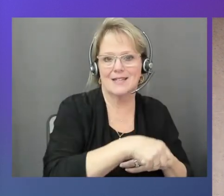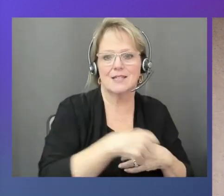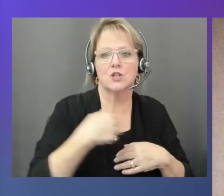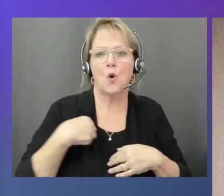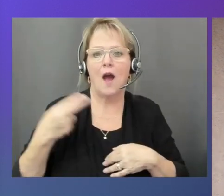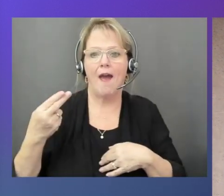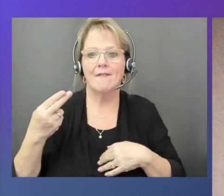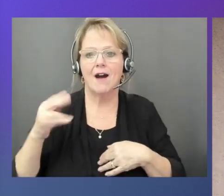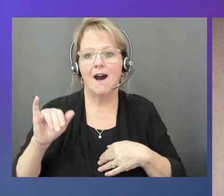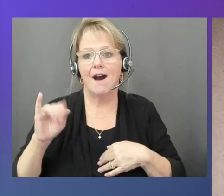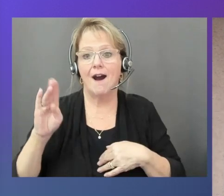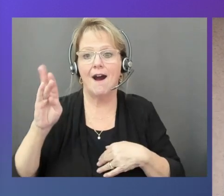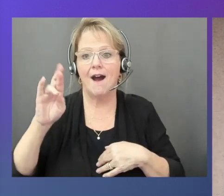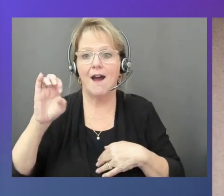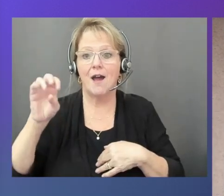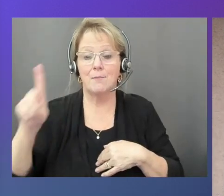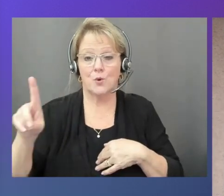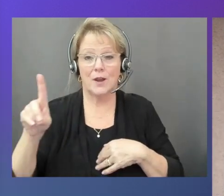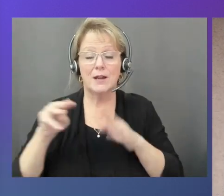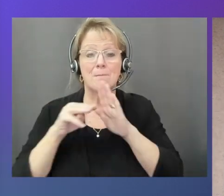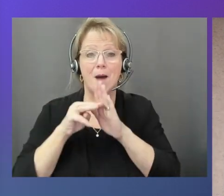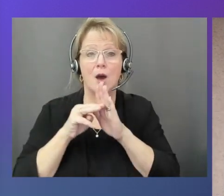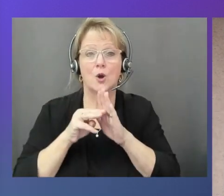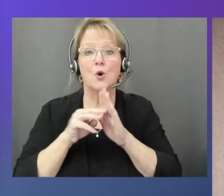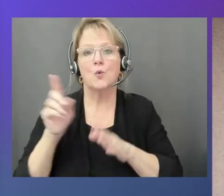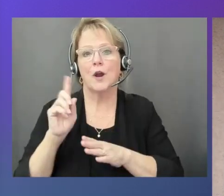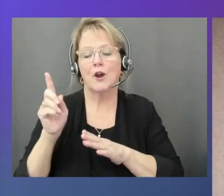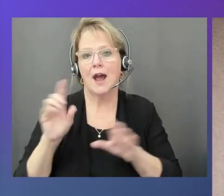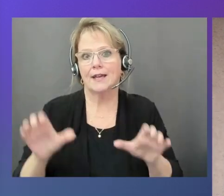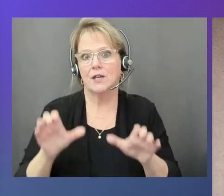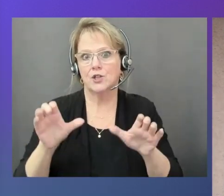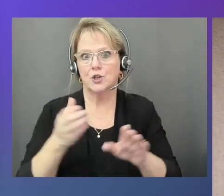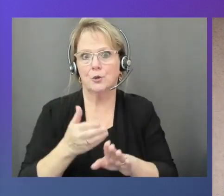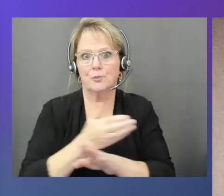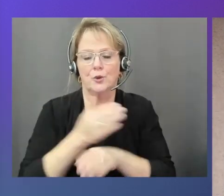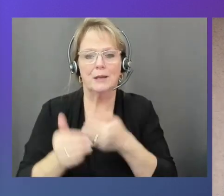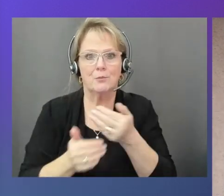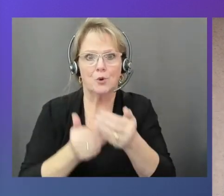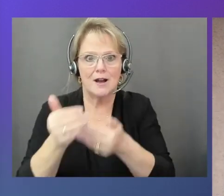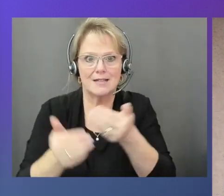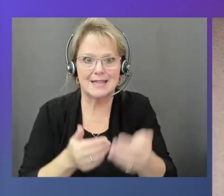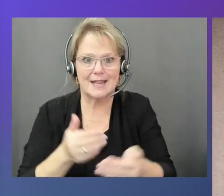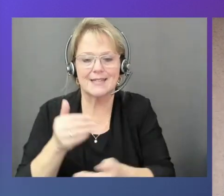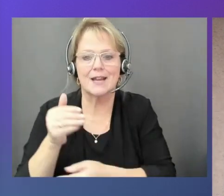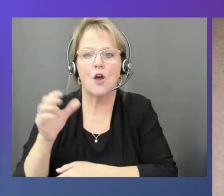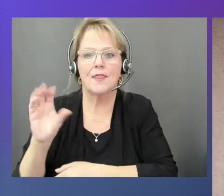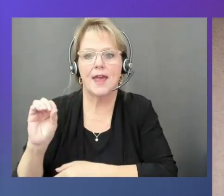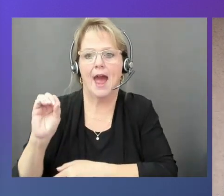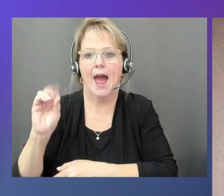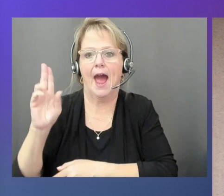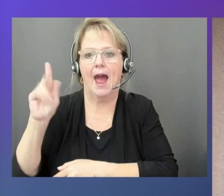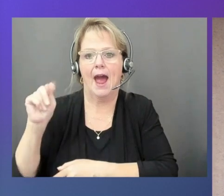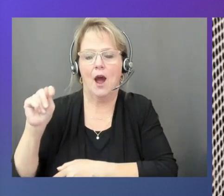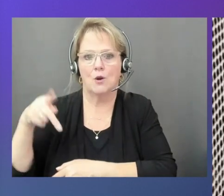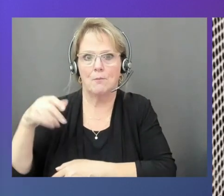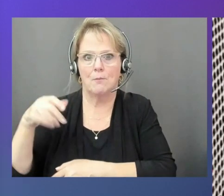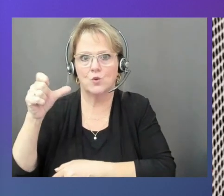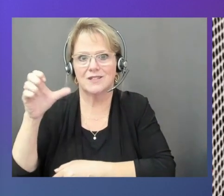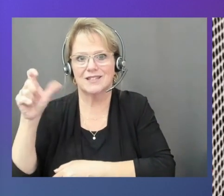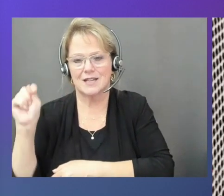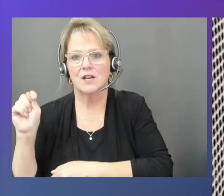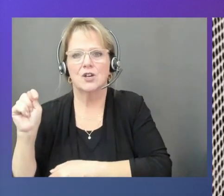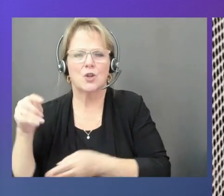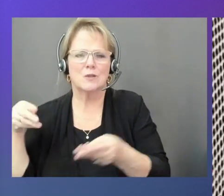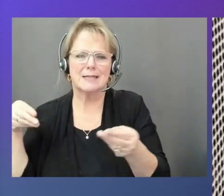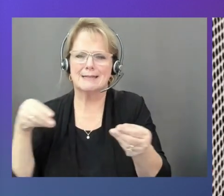Outpost where I'm going to do pre-processing and I deploy exactly the same pipeline on AWS. So it's a seamless experience. Let's collect the